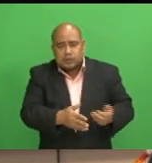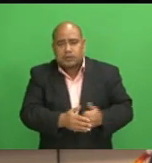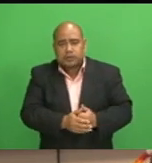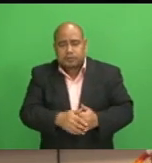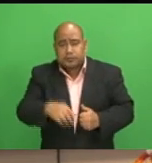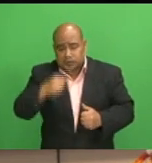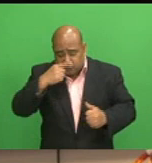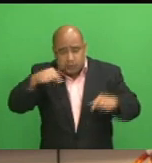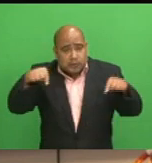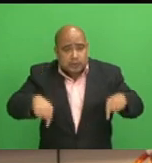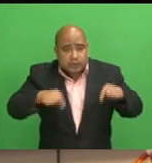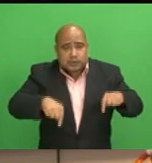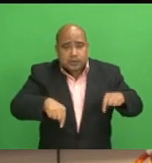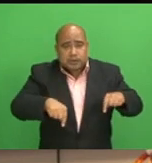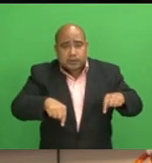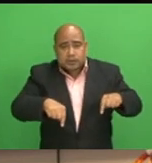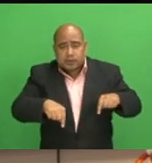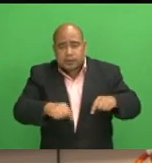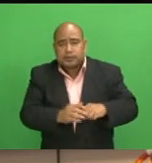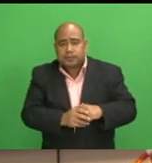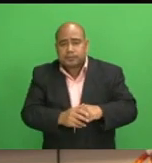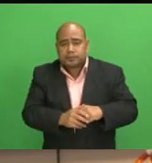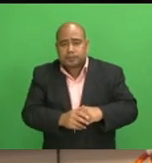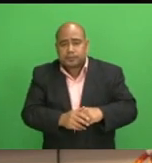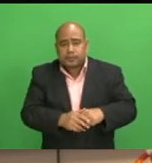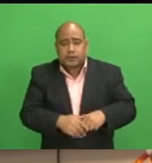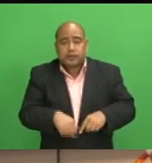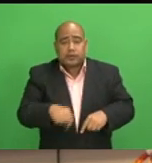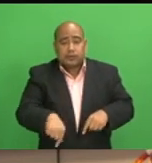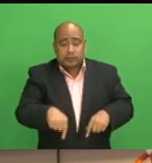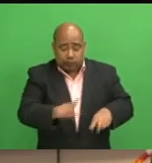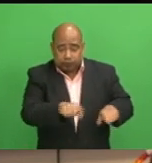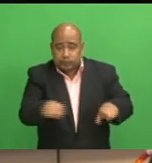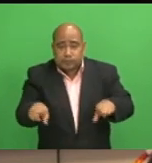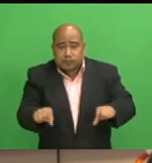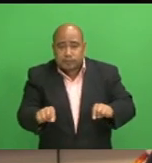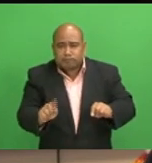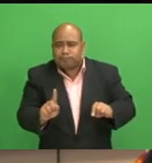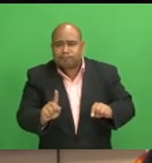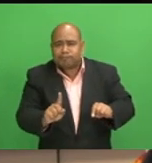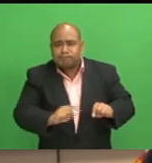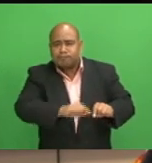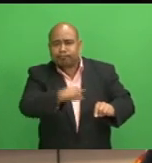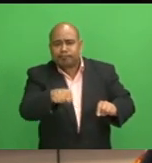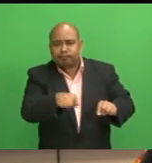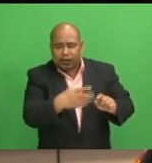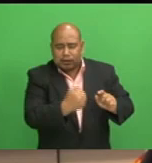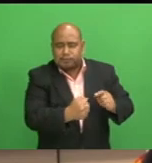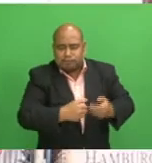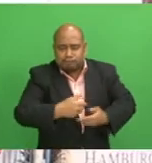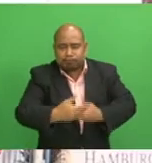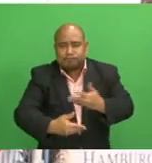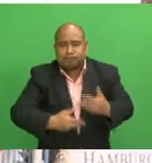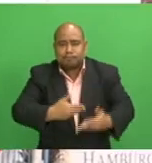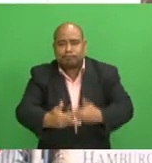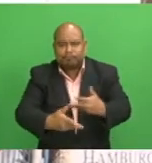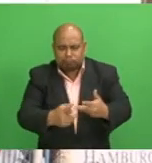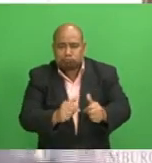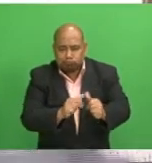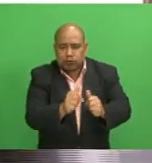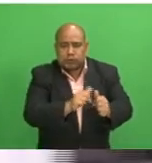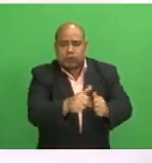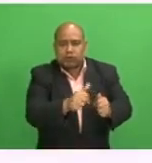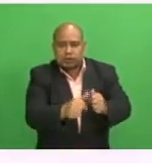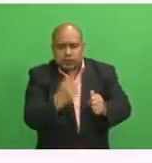in terms of processes and protocols, best practices, so they can get their products to market. Sela says